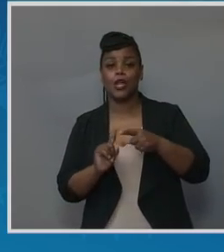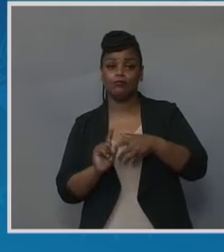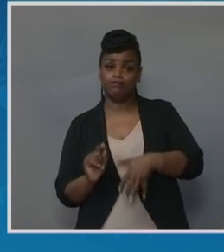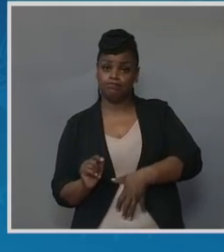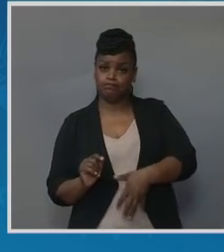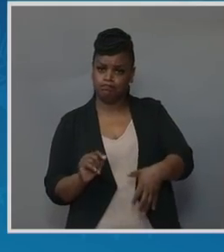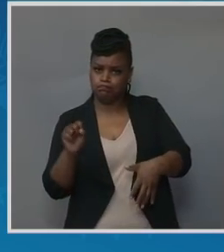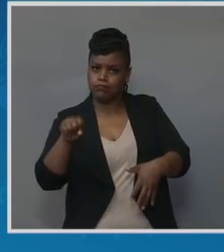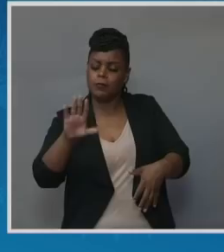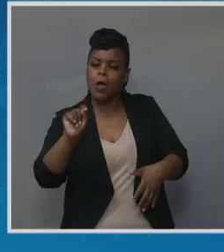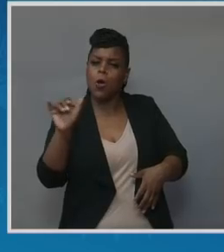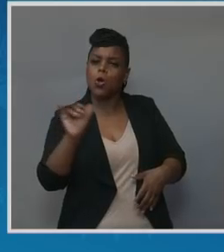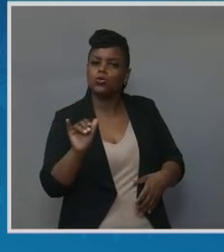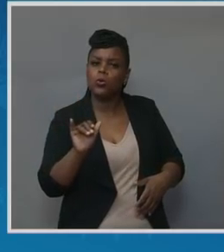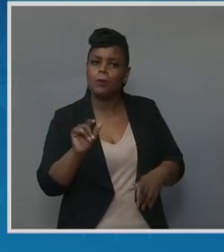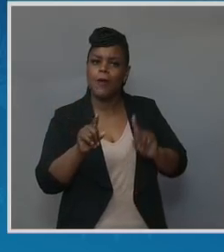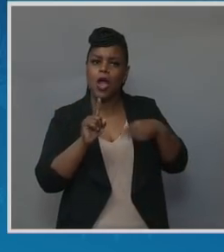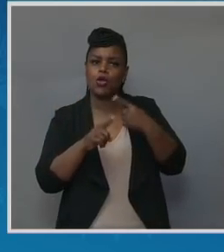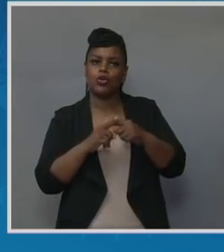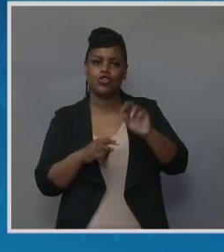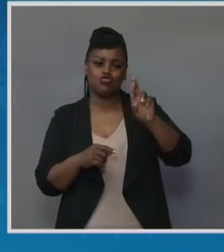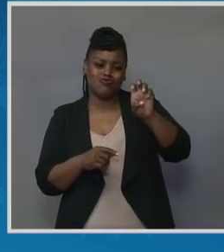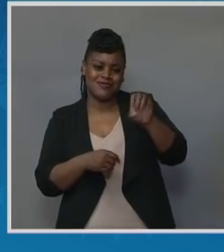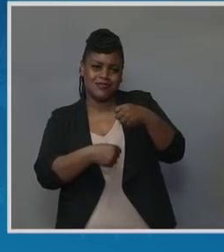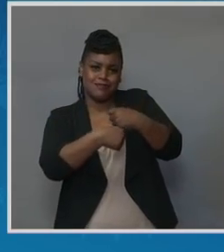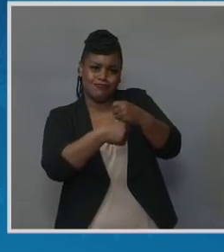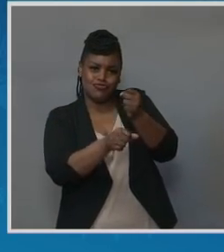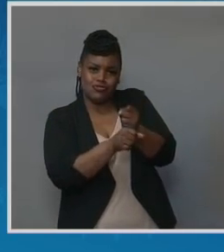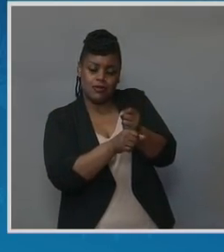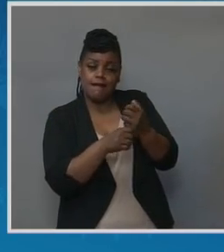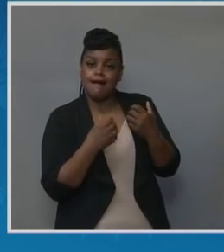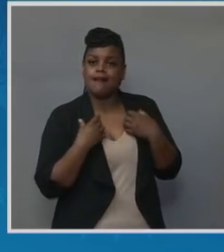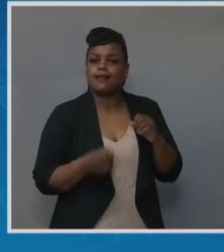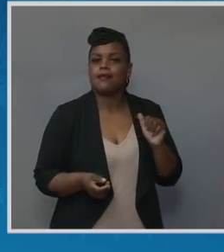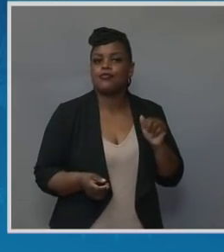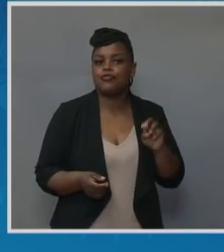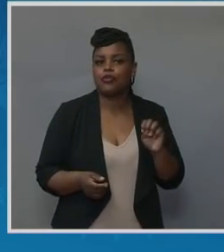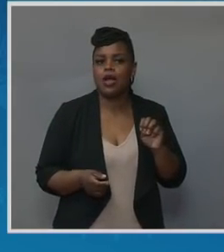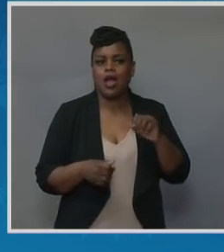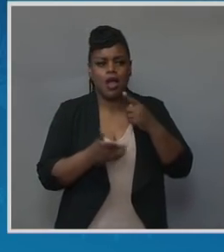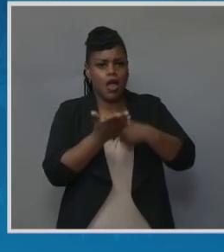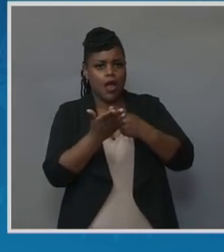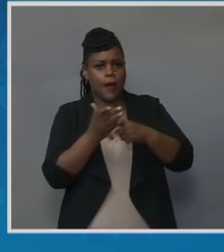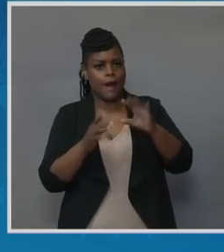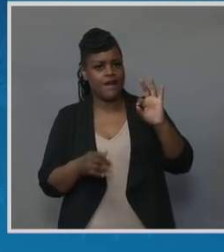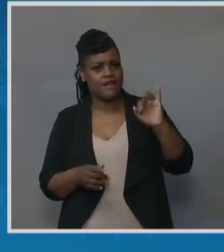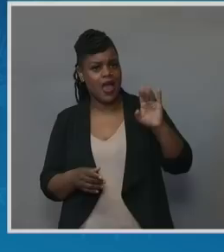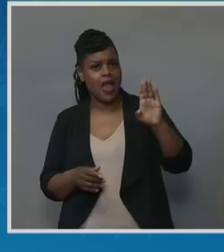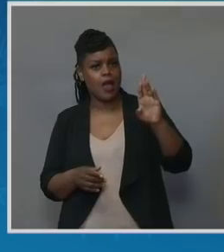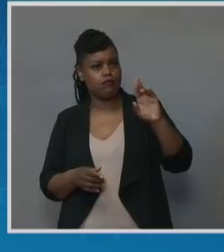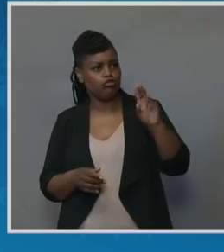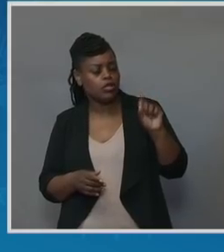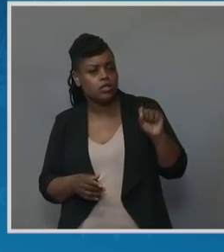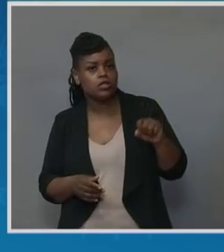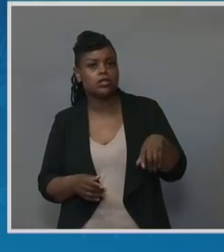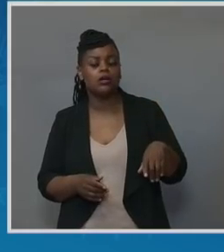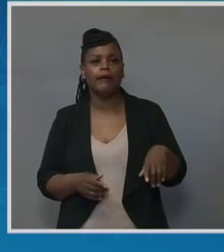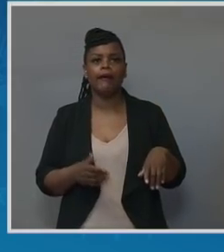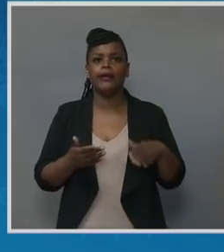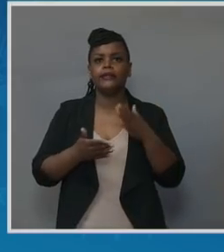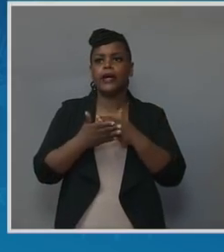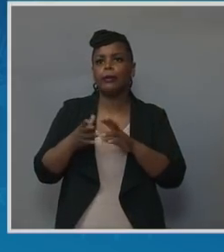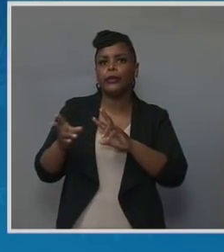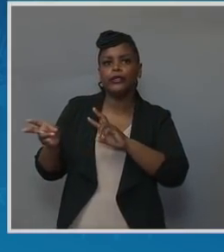about reproductive health care. Because, again, when we talk about uterine fibroids, when we talk about there are certain issues that impact